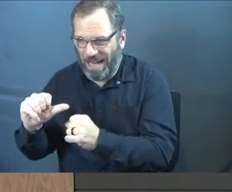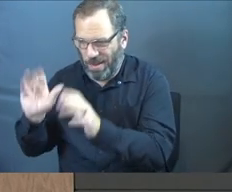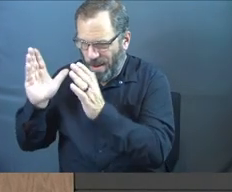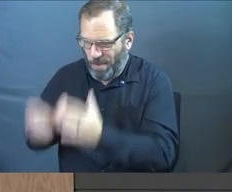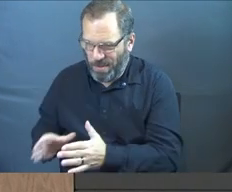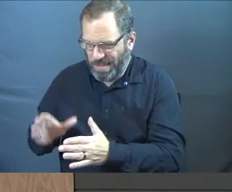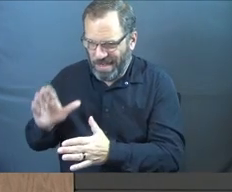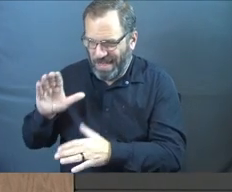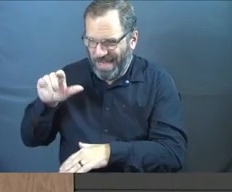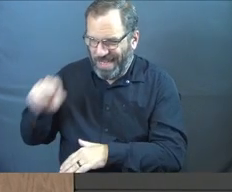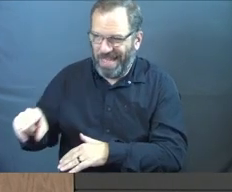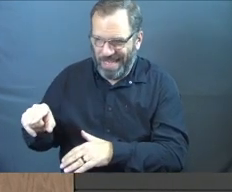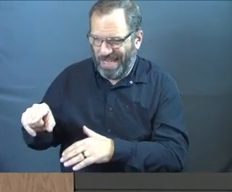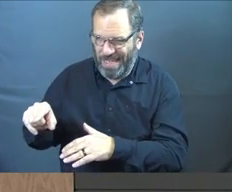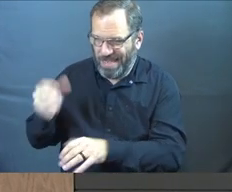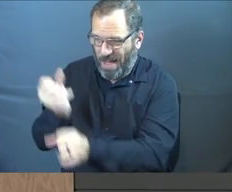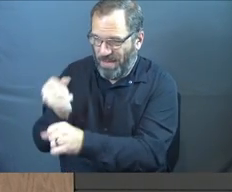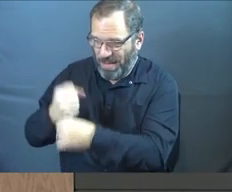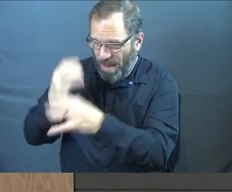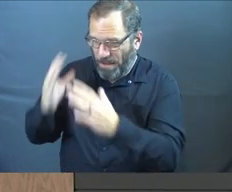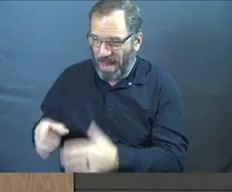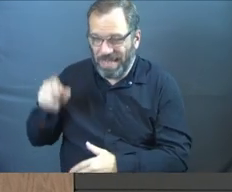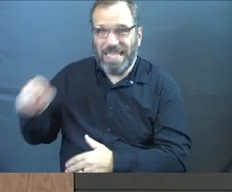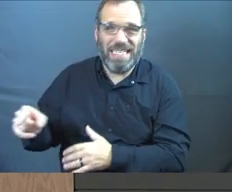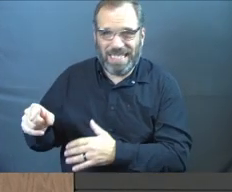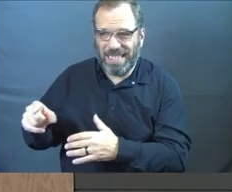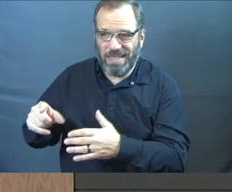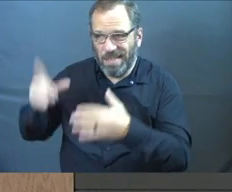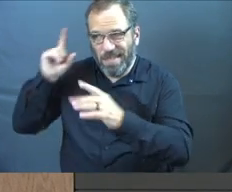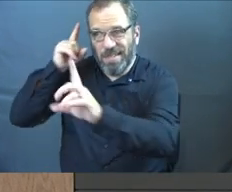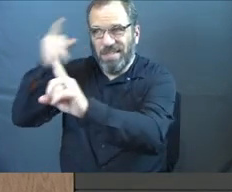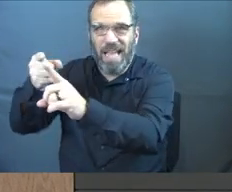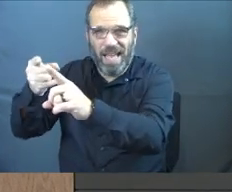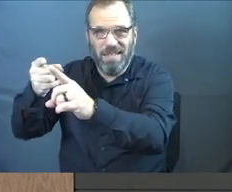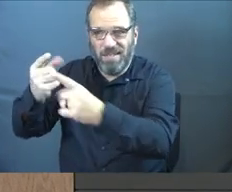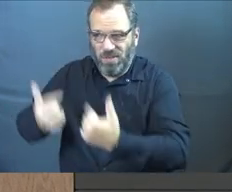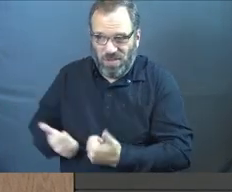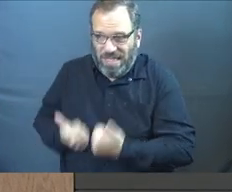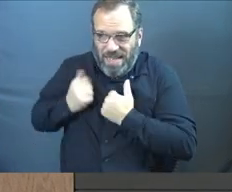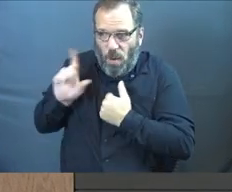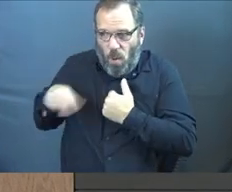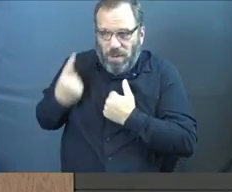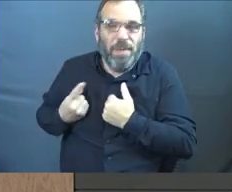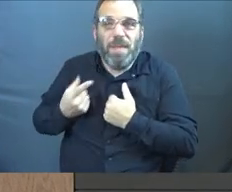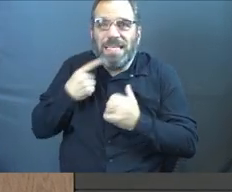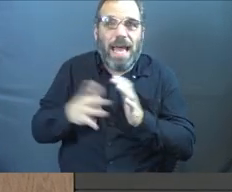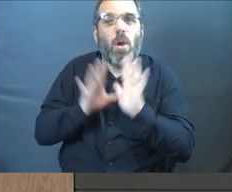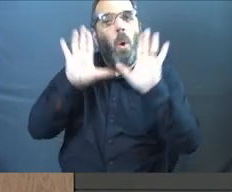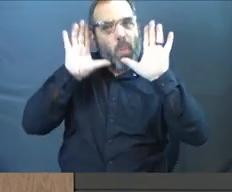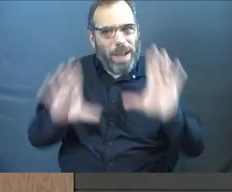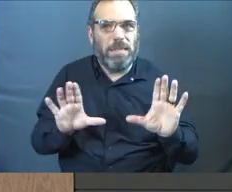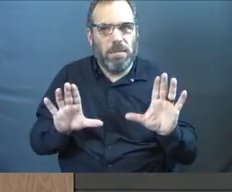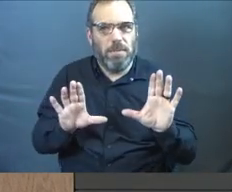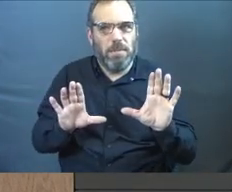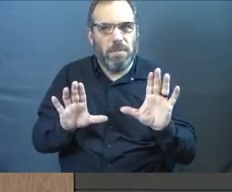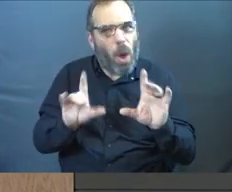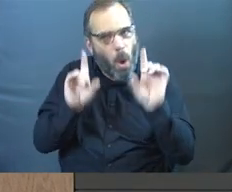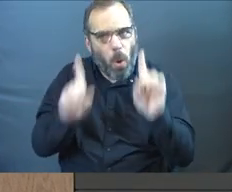bears the impress of his maker. He is destined to an endless existence. They're saying, hold on.